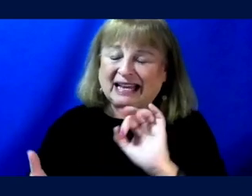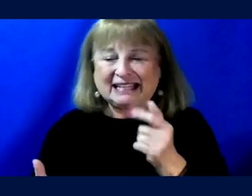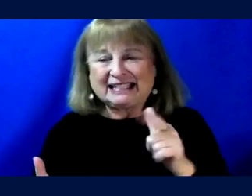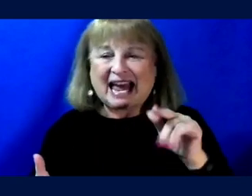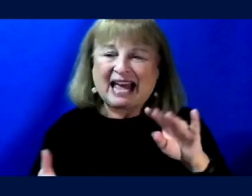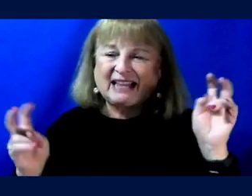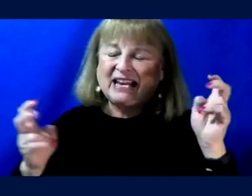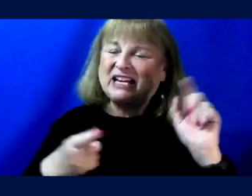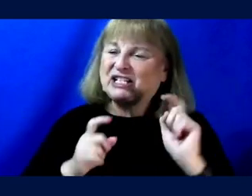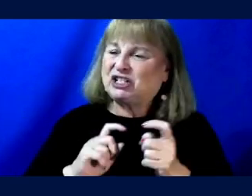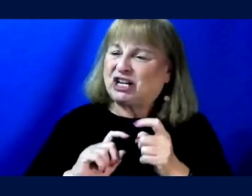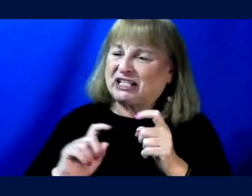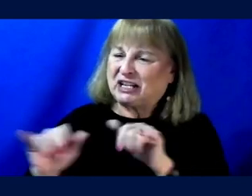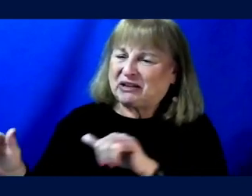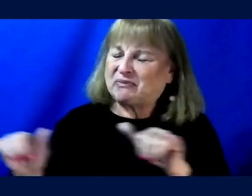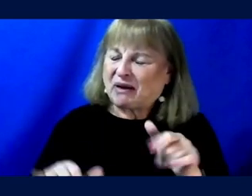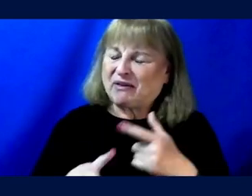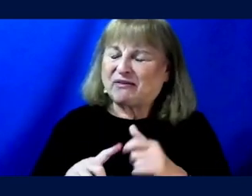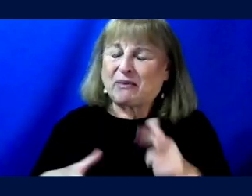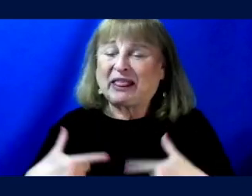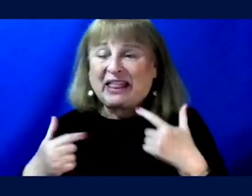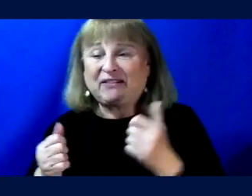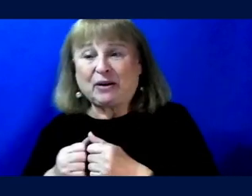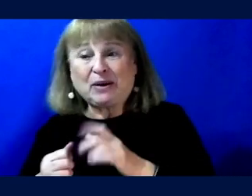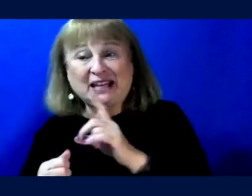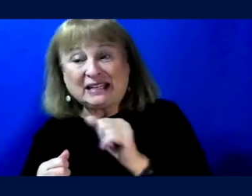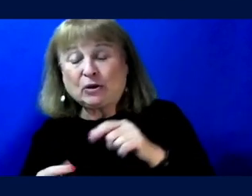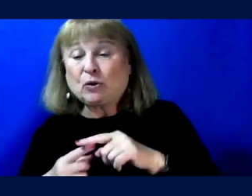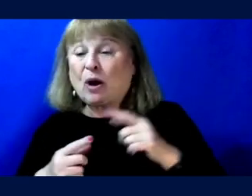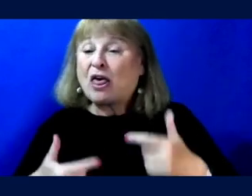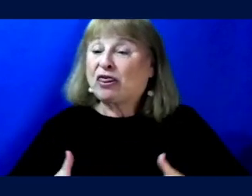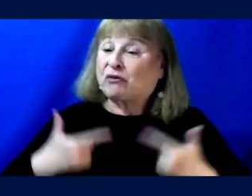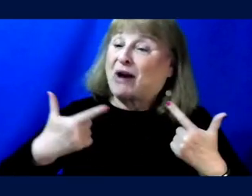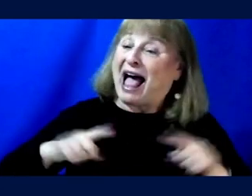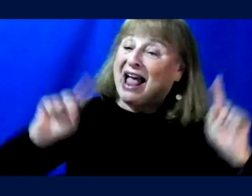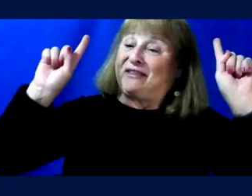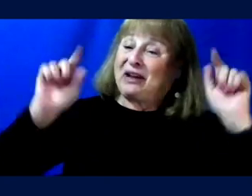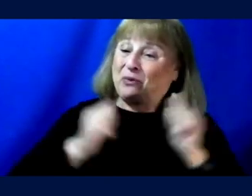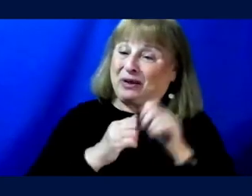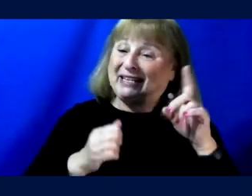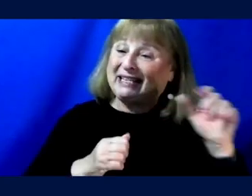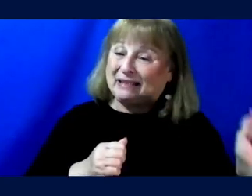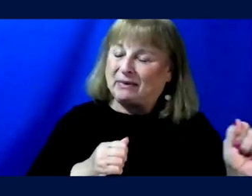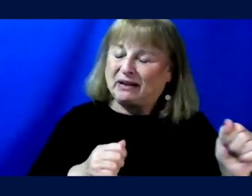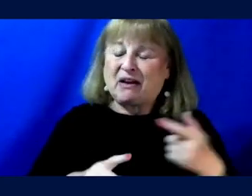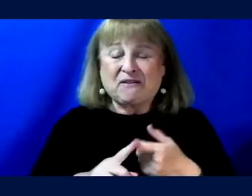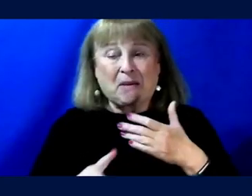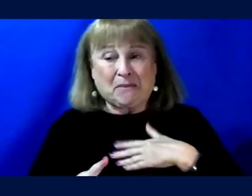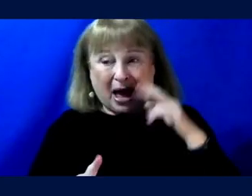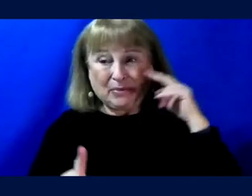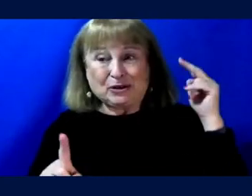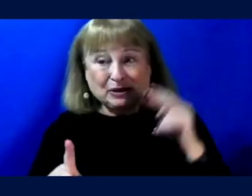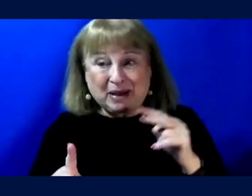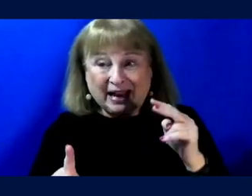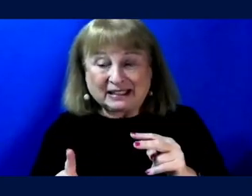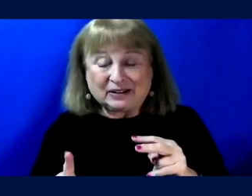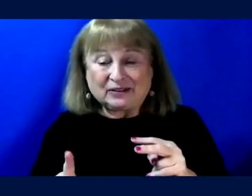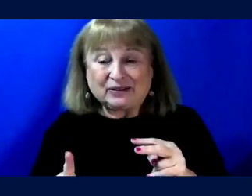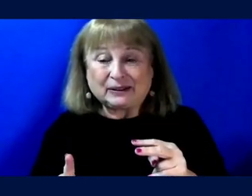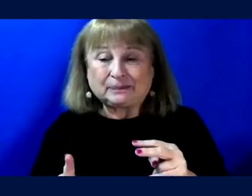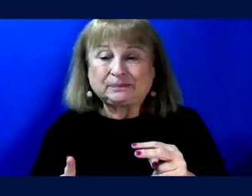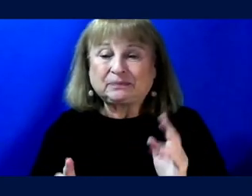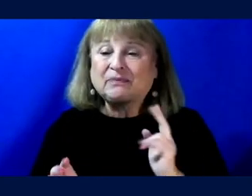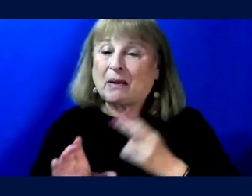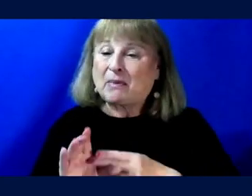the paradigm from living with a disability to thriving with a disability. So I think, you know, from my perspective and, and